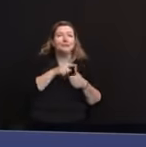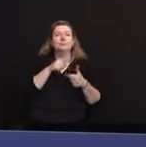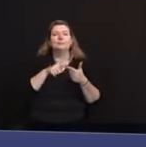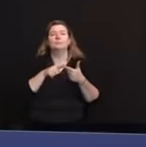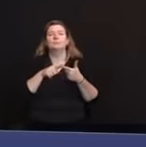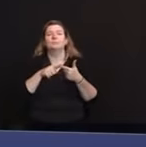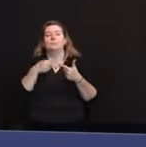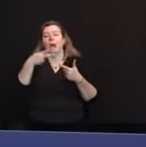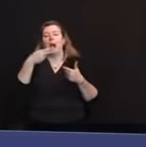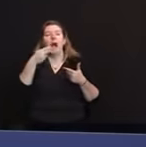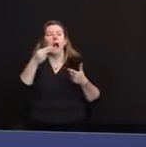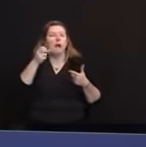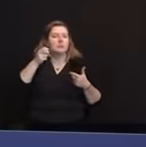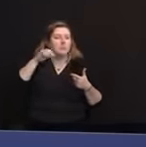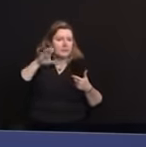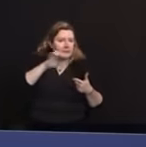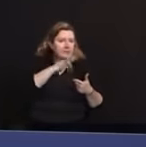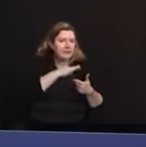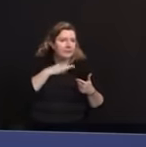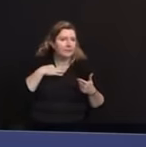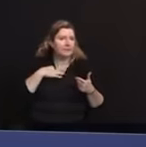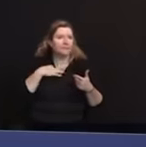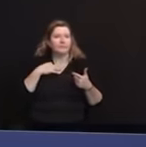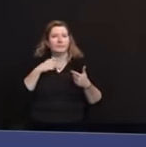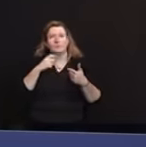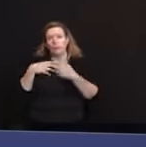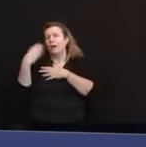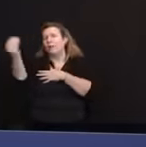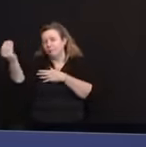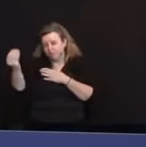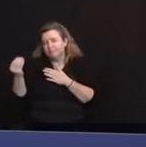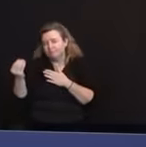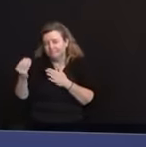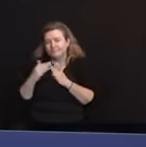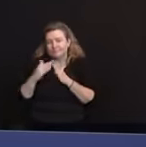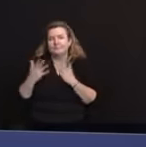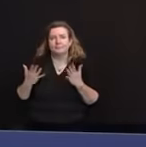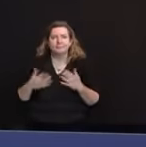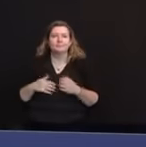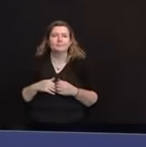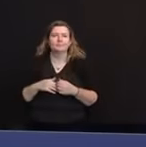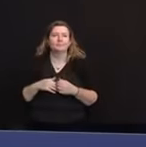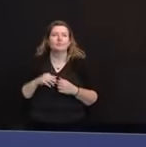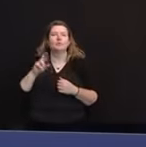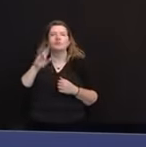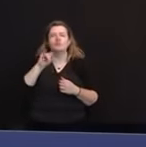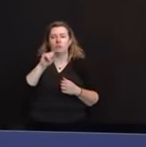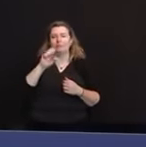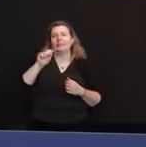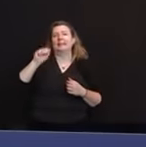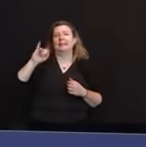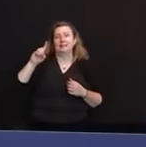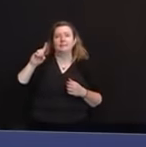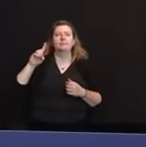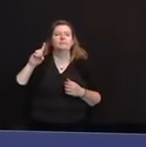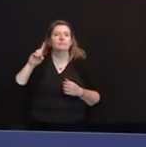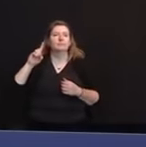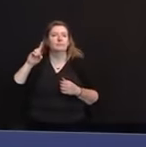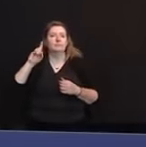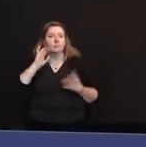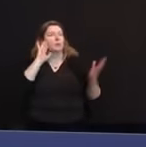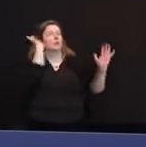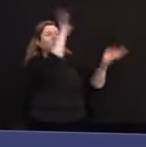Rite Aid will provide end-to-end management of the process, including the cold chain storage that's required, and